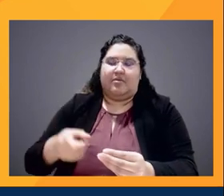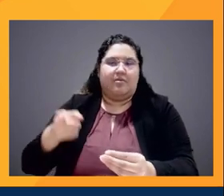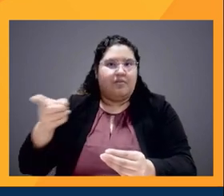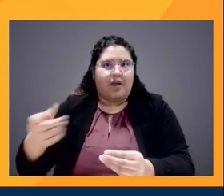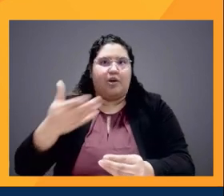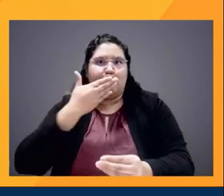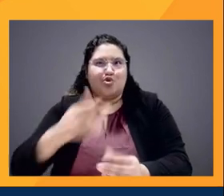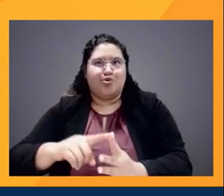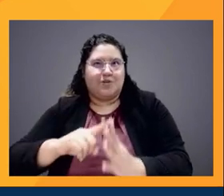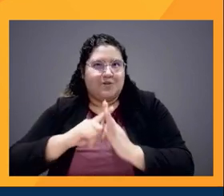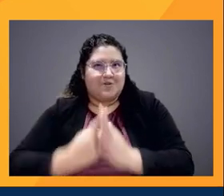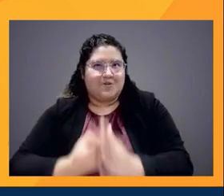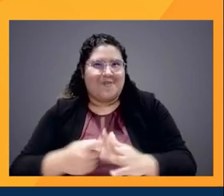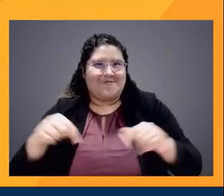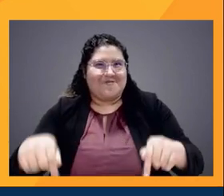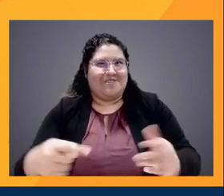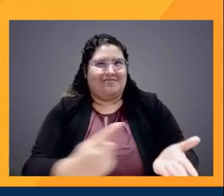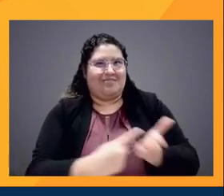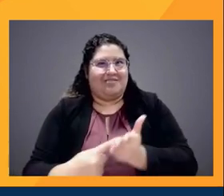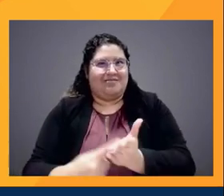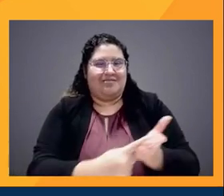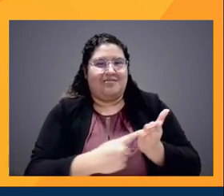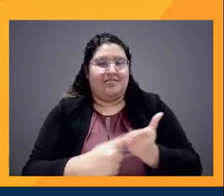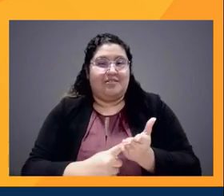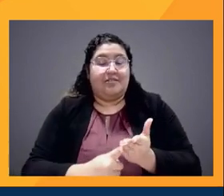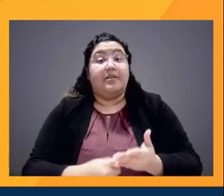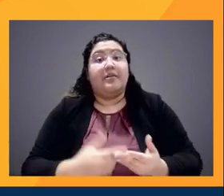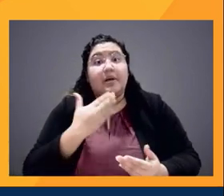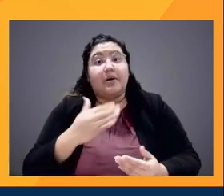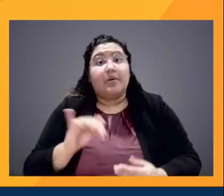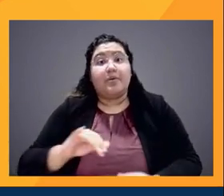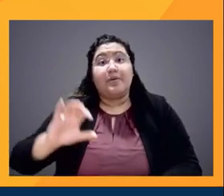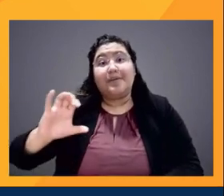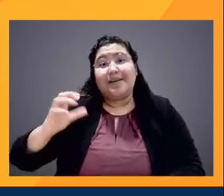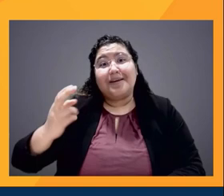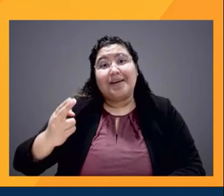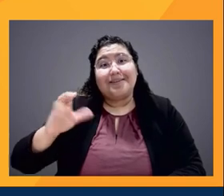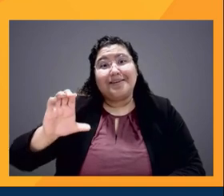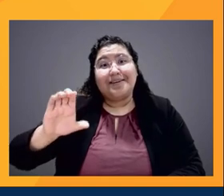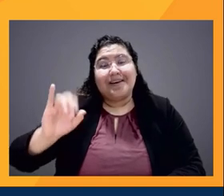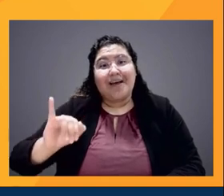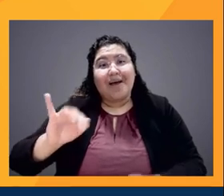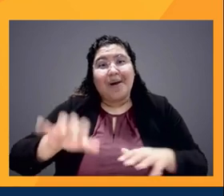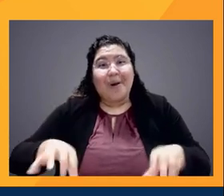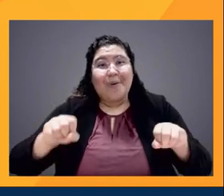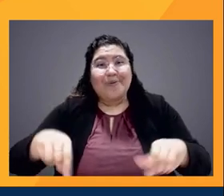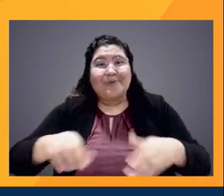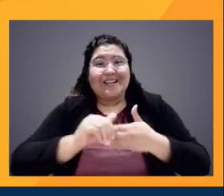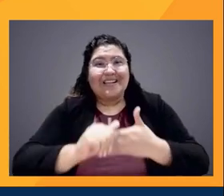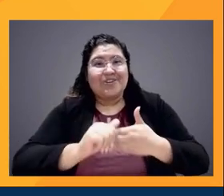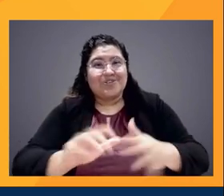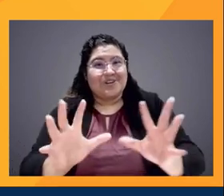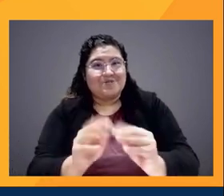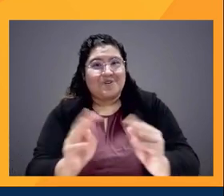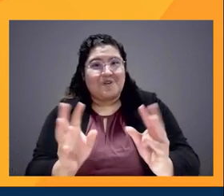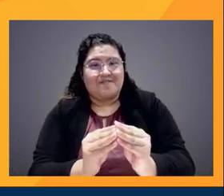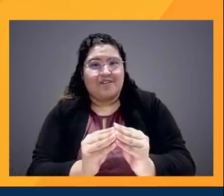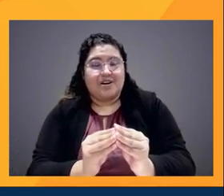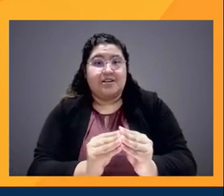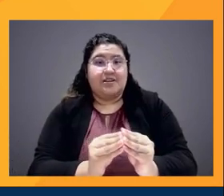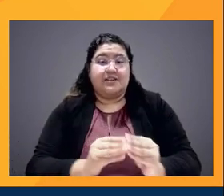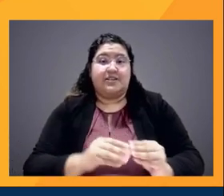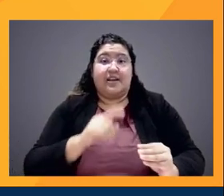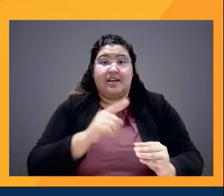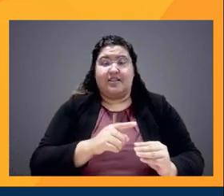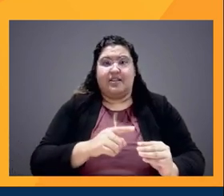conversation today. And thank you also to CHCI for hosting this leadership conference and deciding to focus attention on